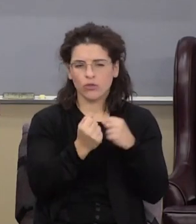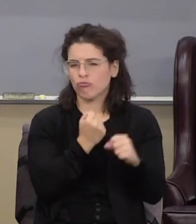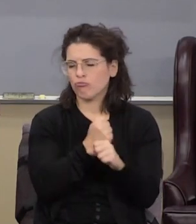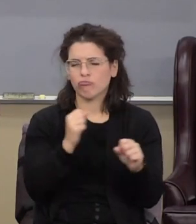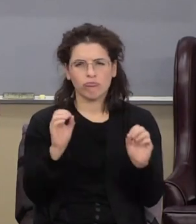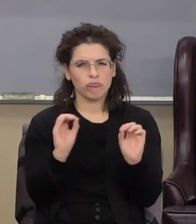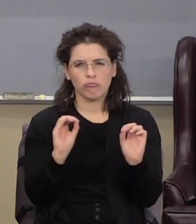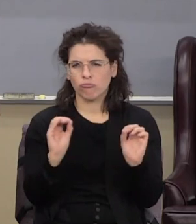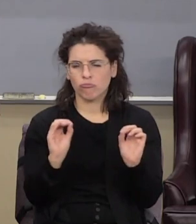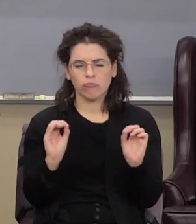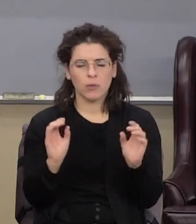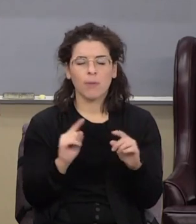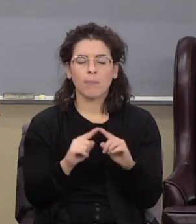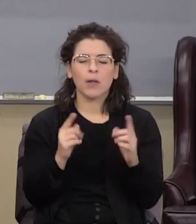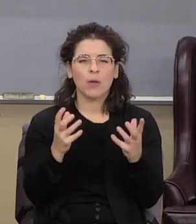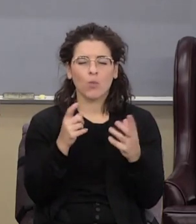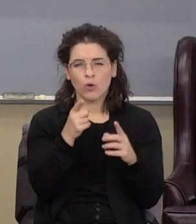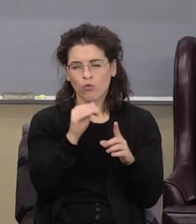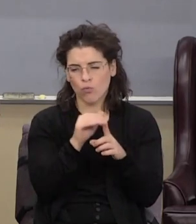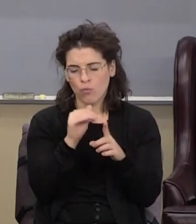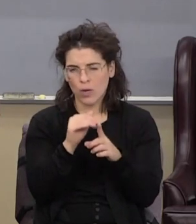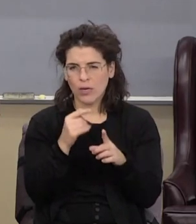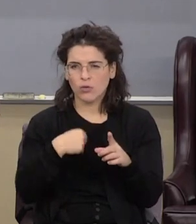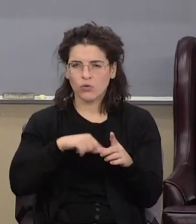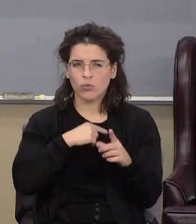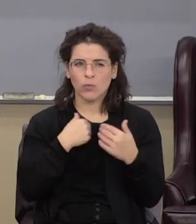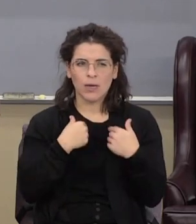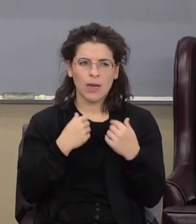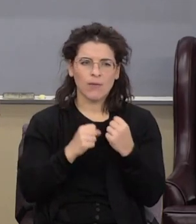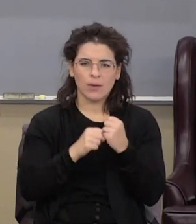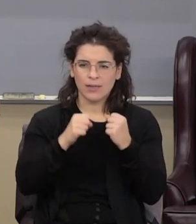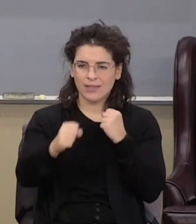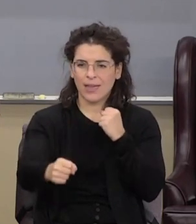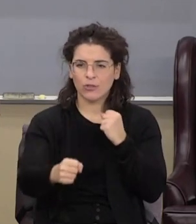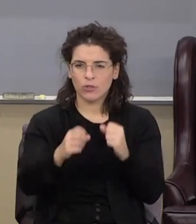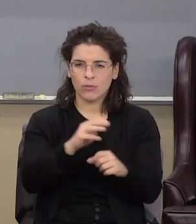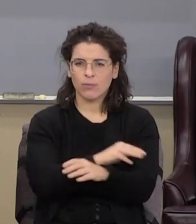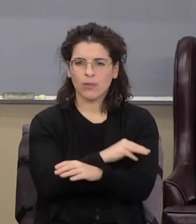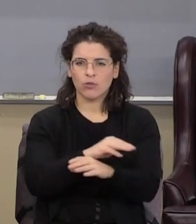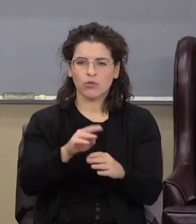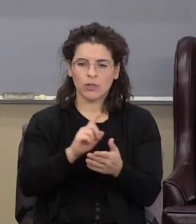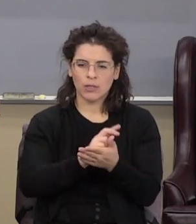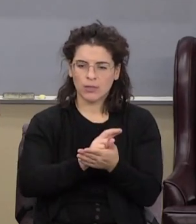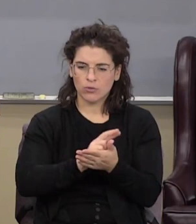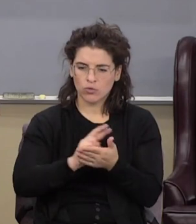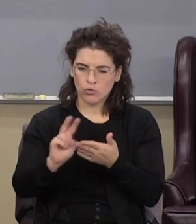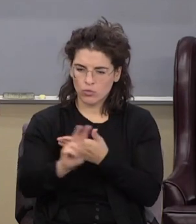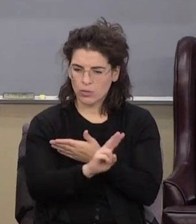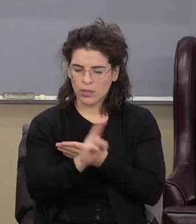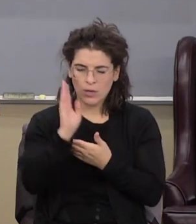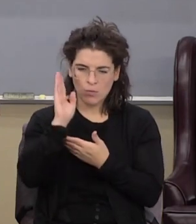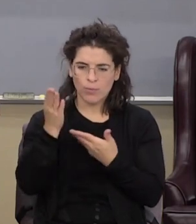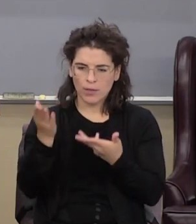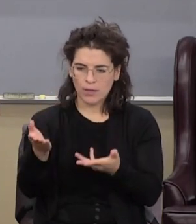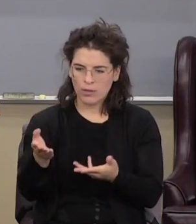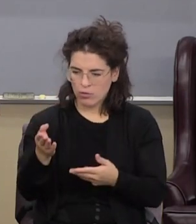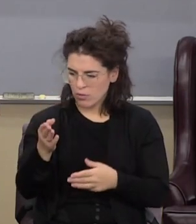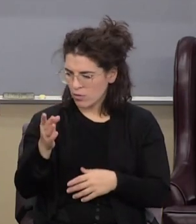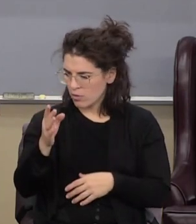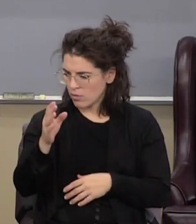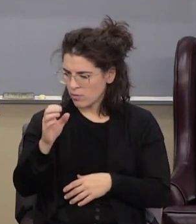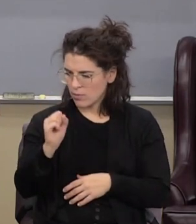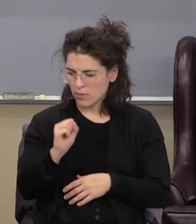any of that. But I wanted to remind you, we have an extension ministry. Next two weeks I'll be down in